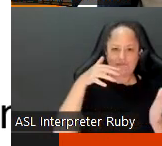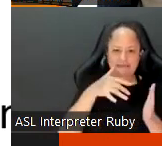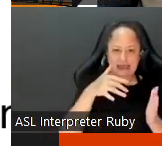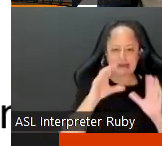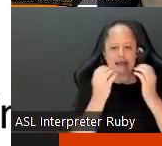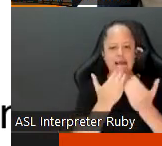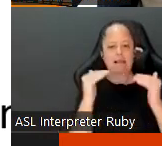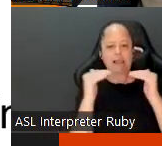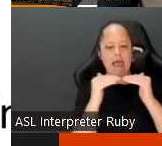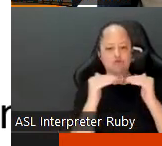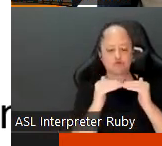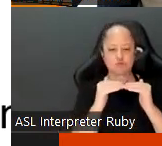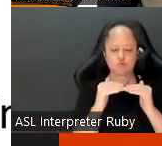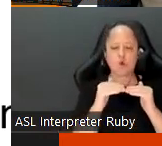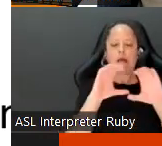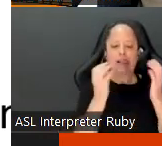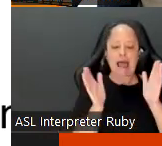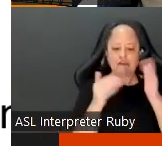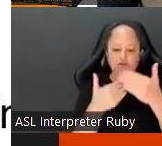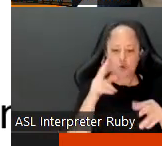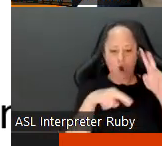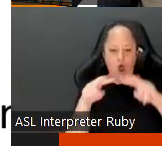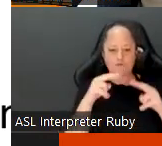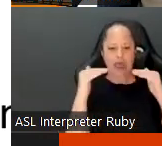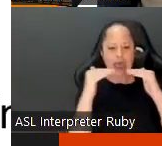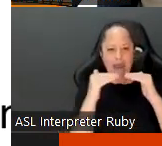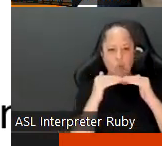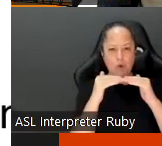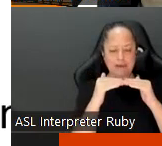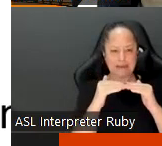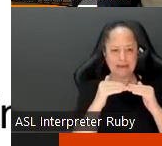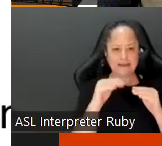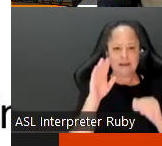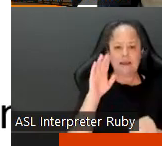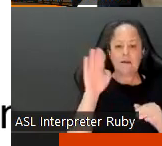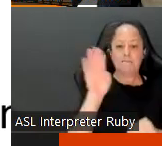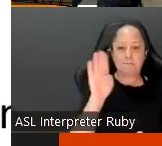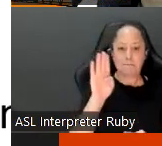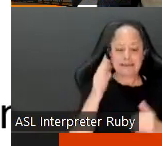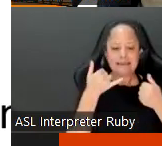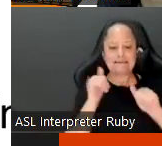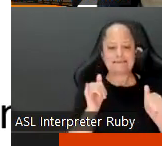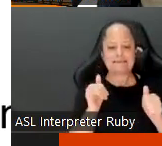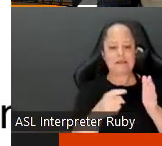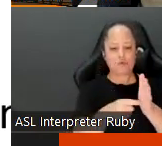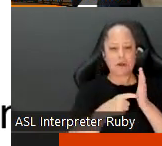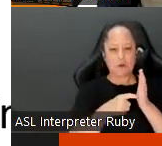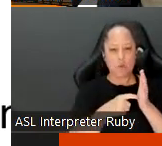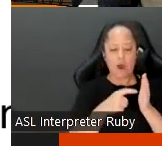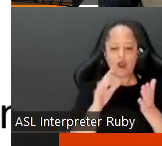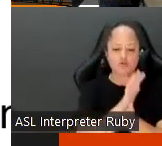equity reflection etc procedure b um still requires the documents but no classroom observations